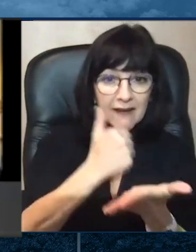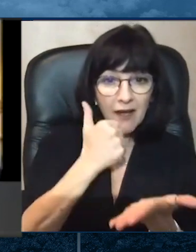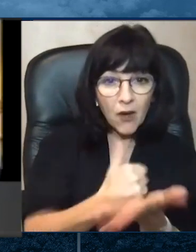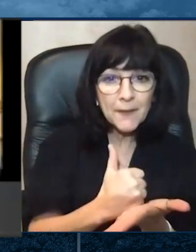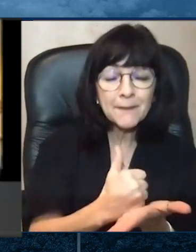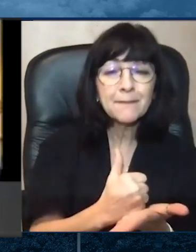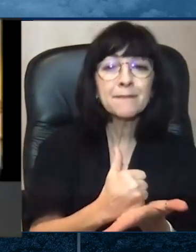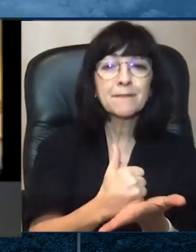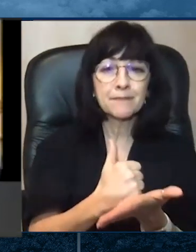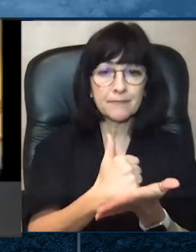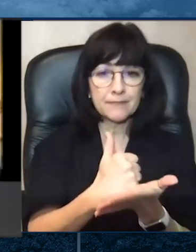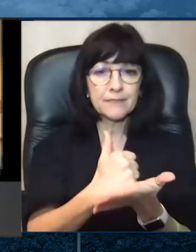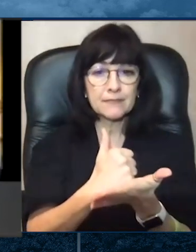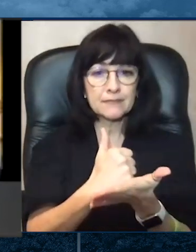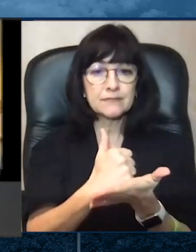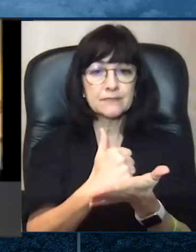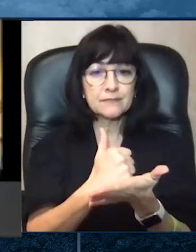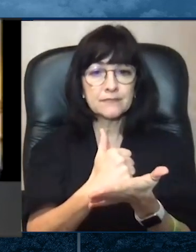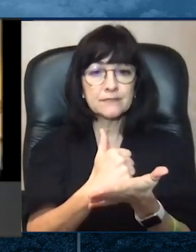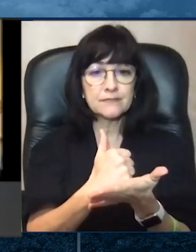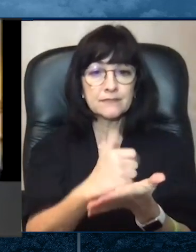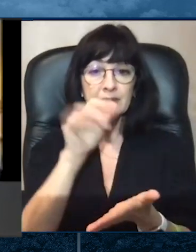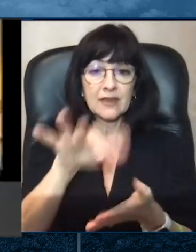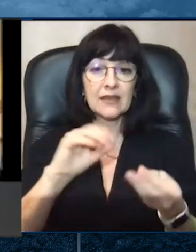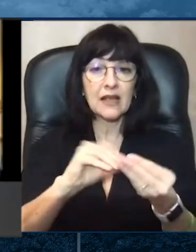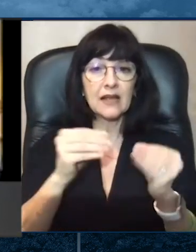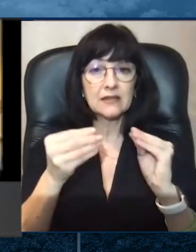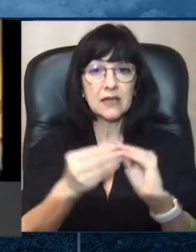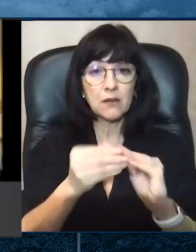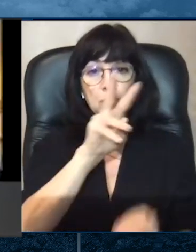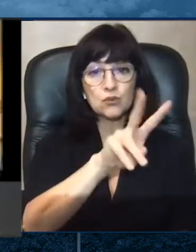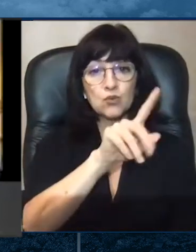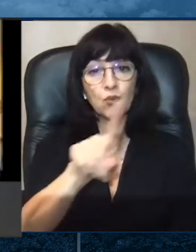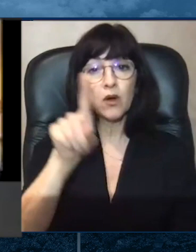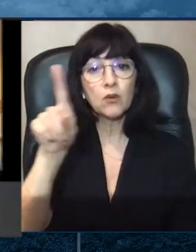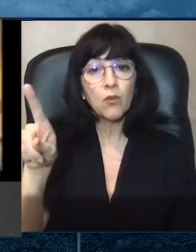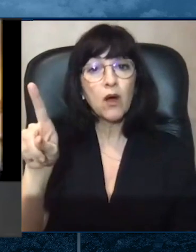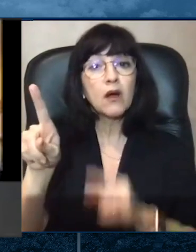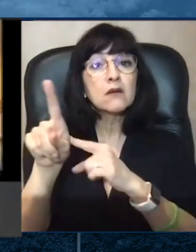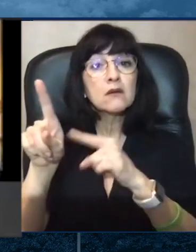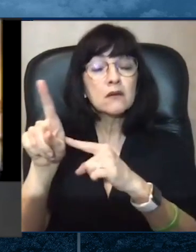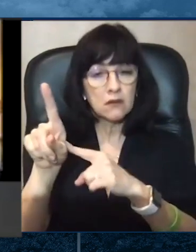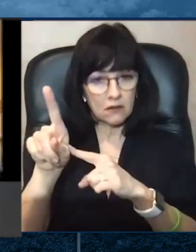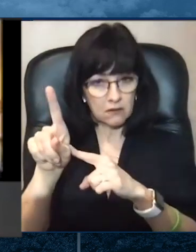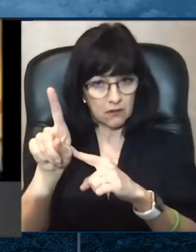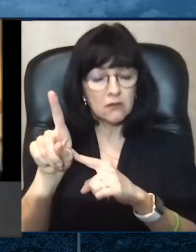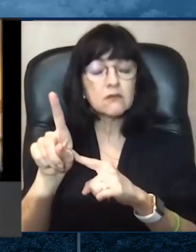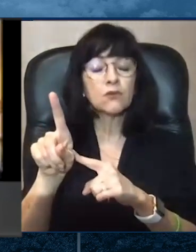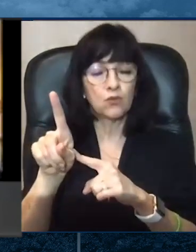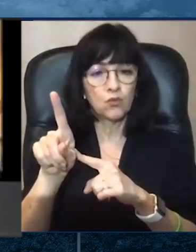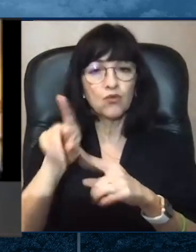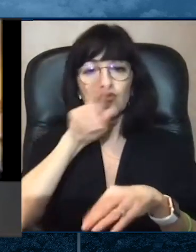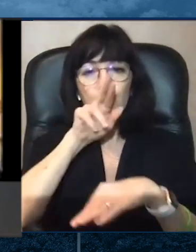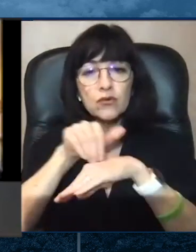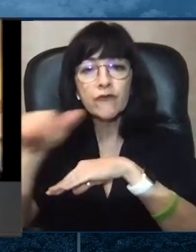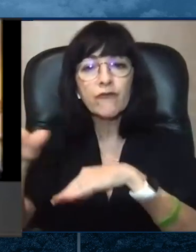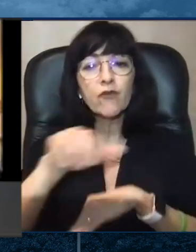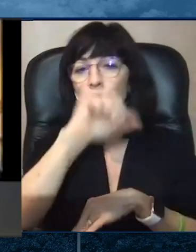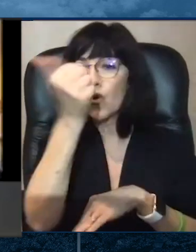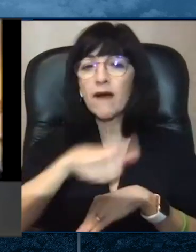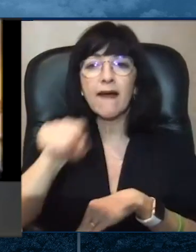diferentes servicios comunitarios. Y finalmente, mantengan la fe.